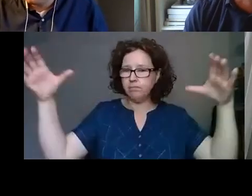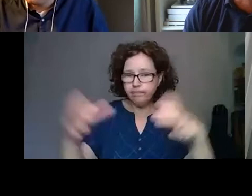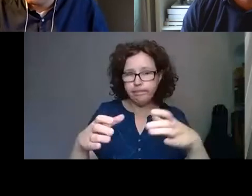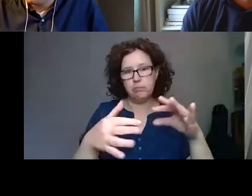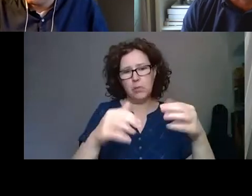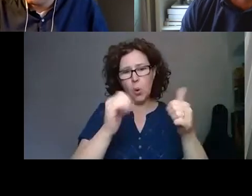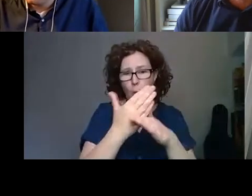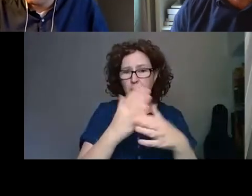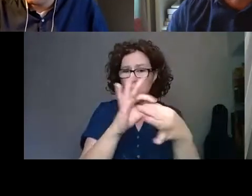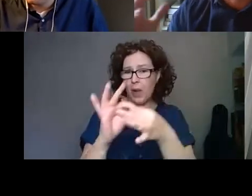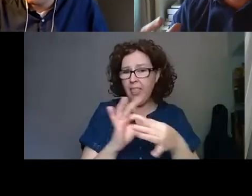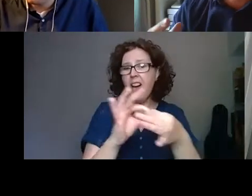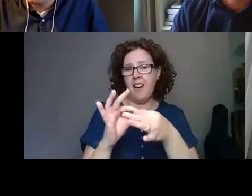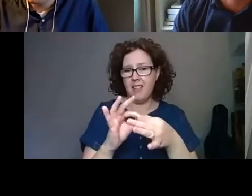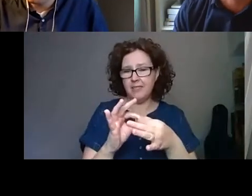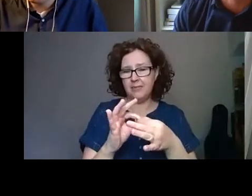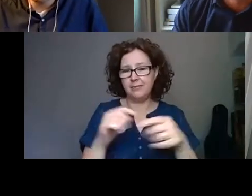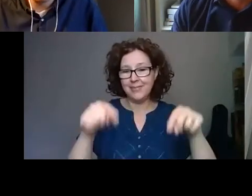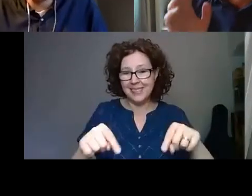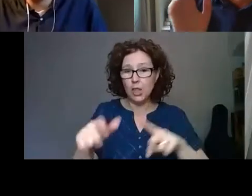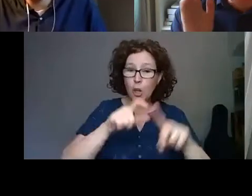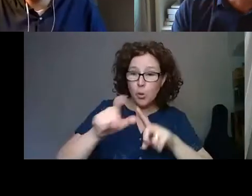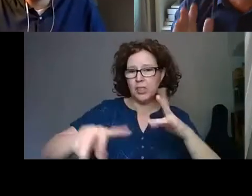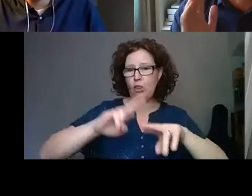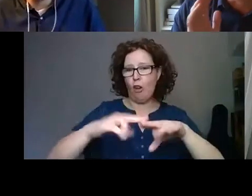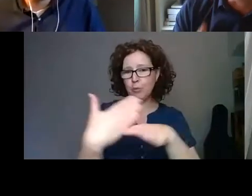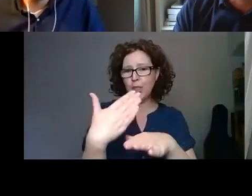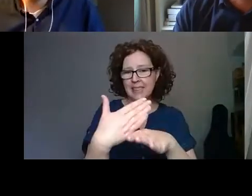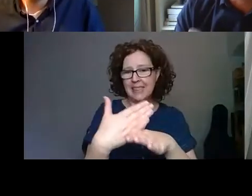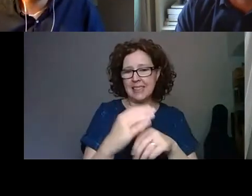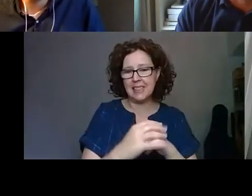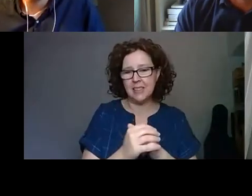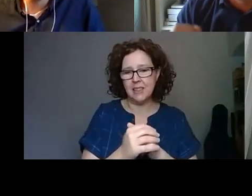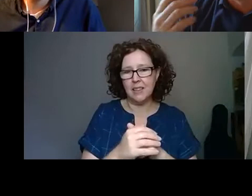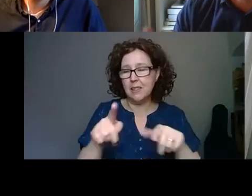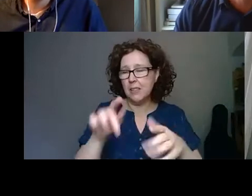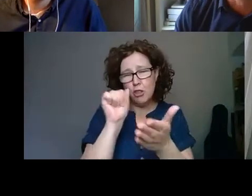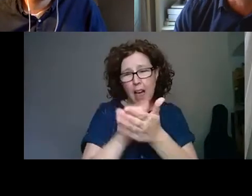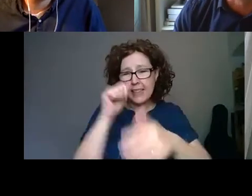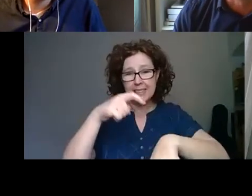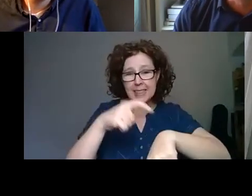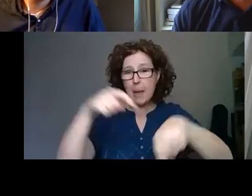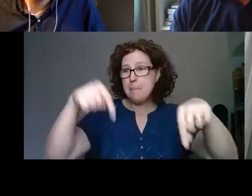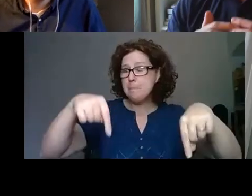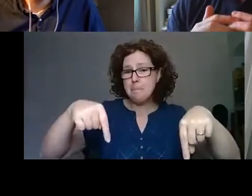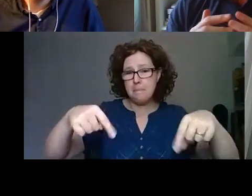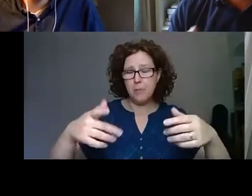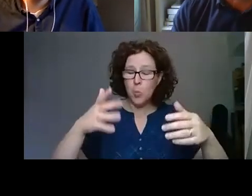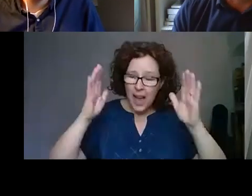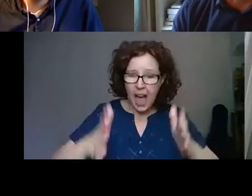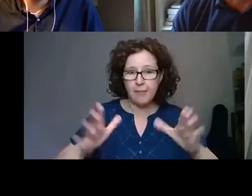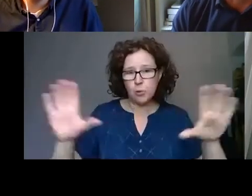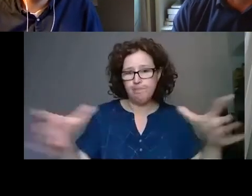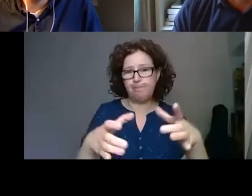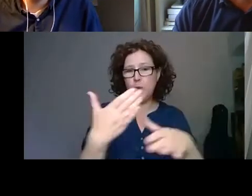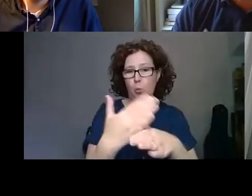professional bodies, these communities of practice. Just at this time, we need to come together. We need to